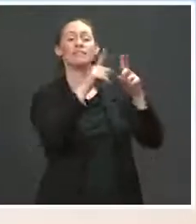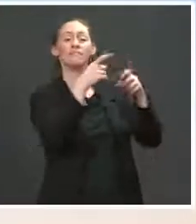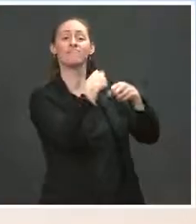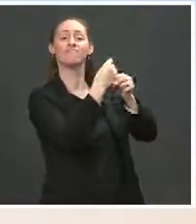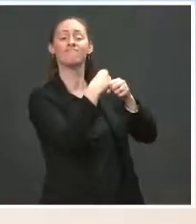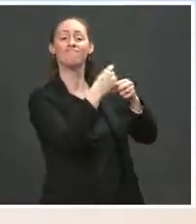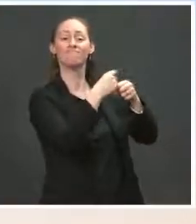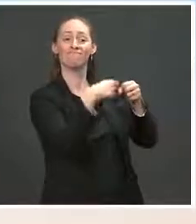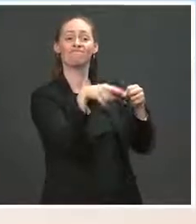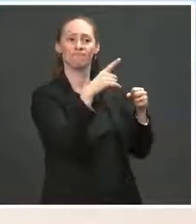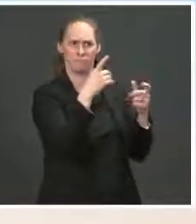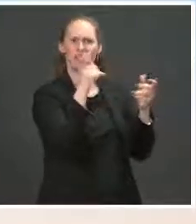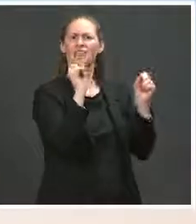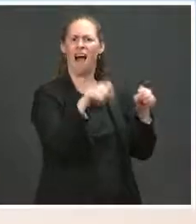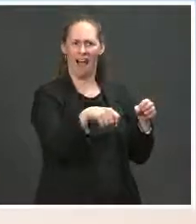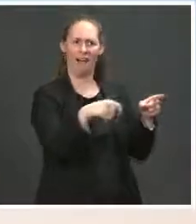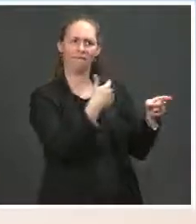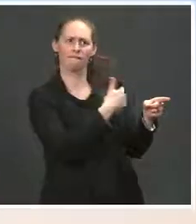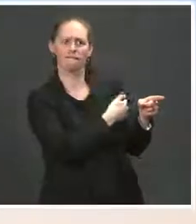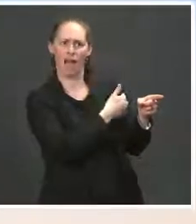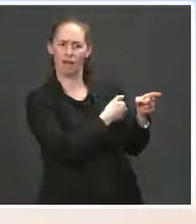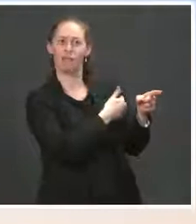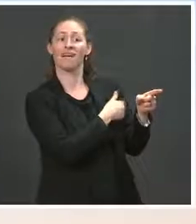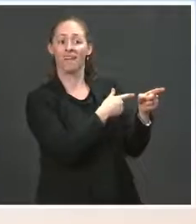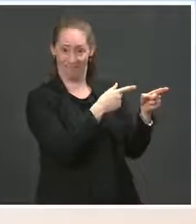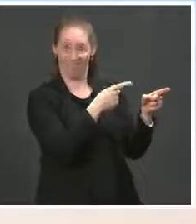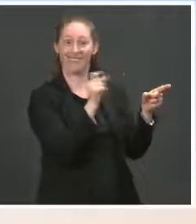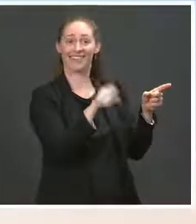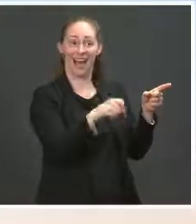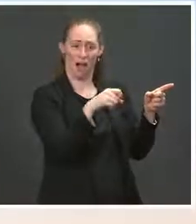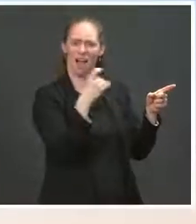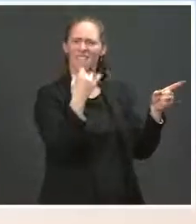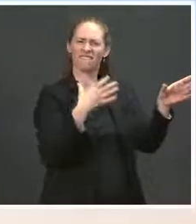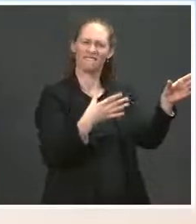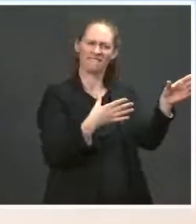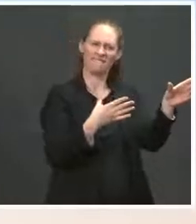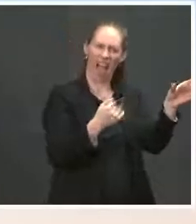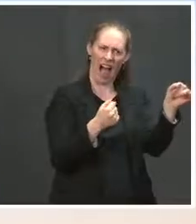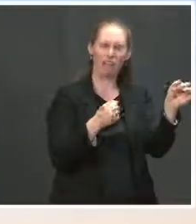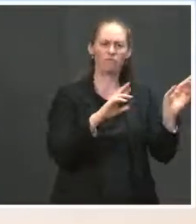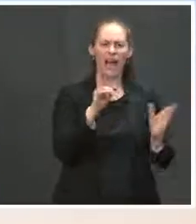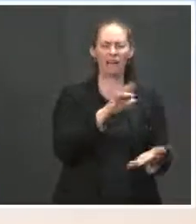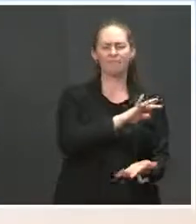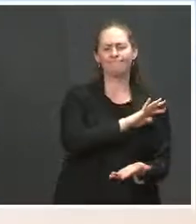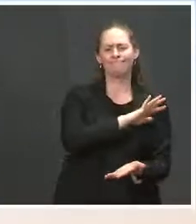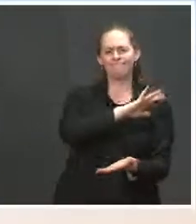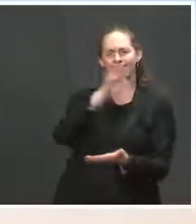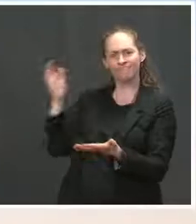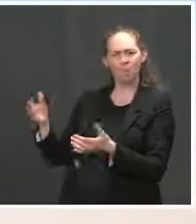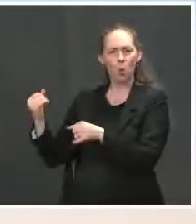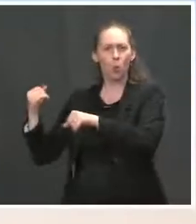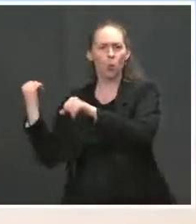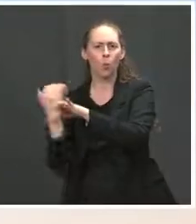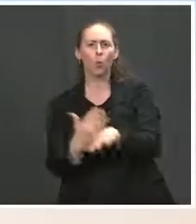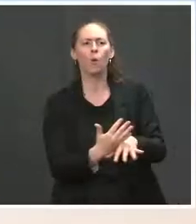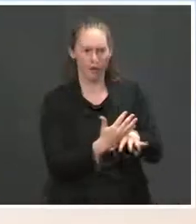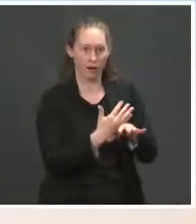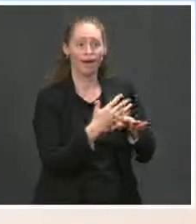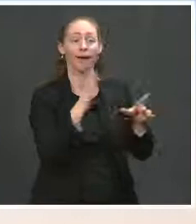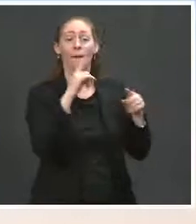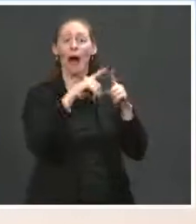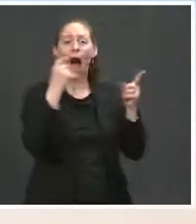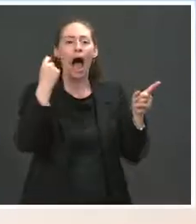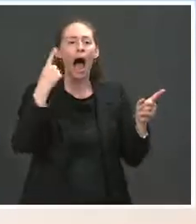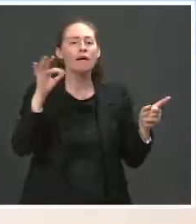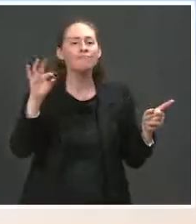produce a vaccine like this in this capacity and size and numbers. There's no question, hence they haven't been approved by the FDA, for